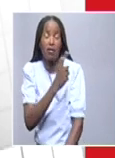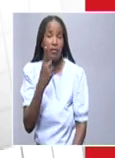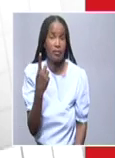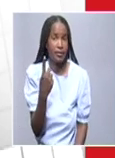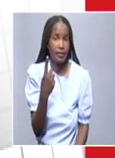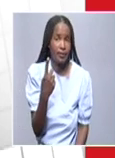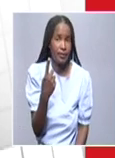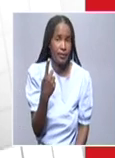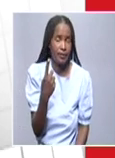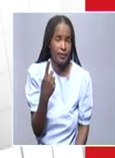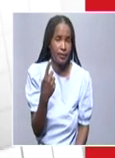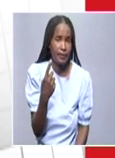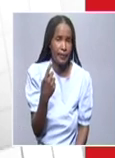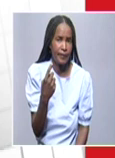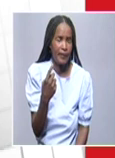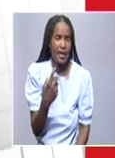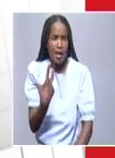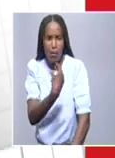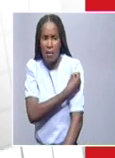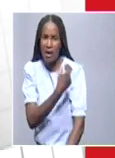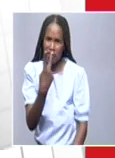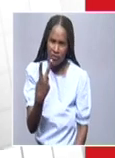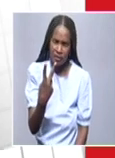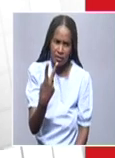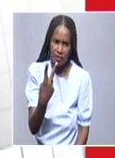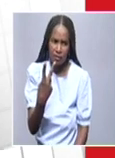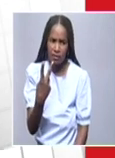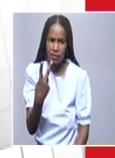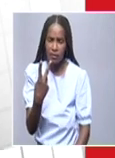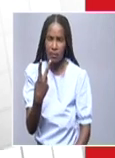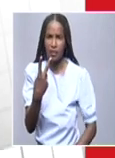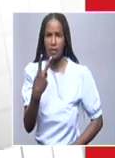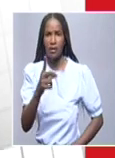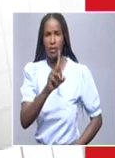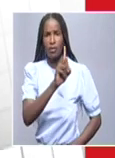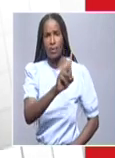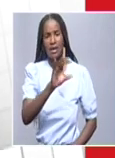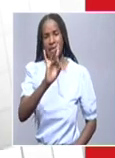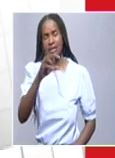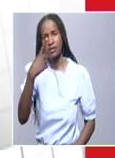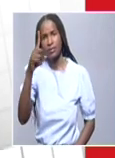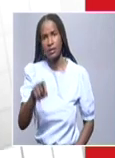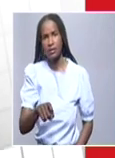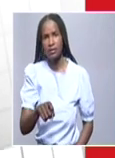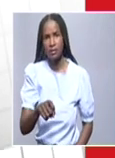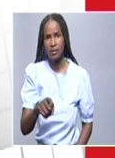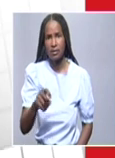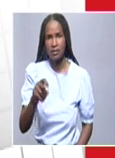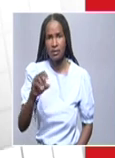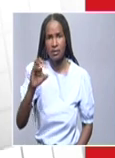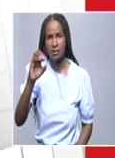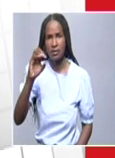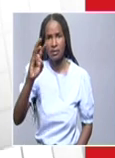The second dose has been administered to 182,600